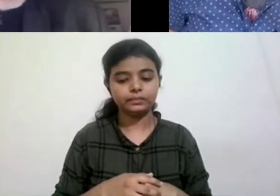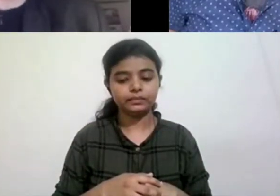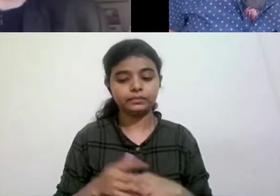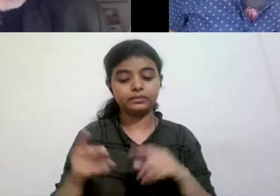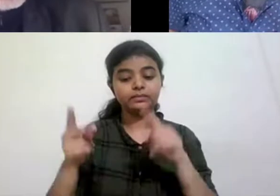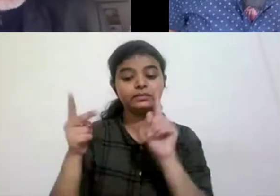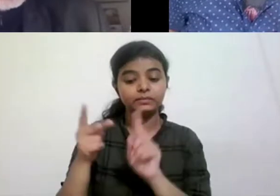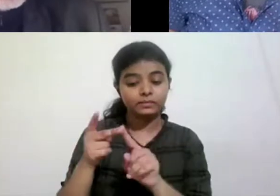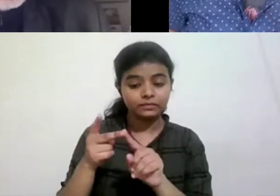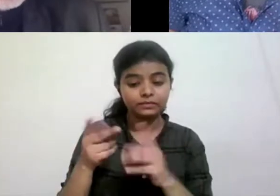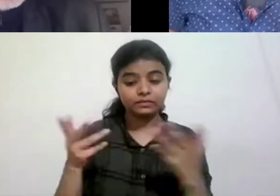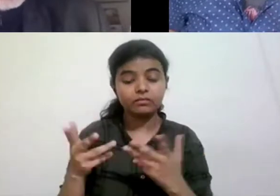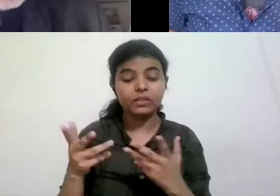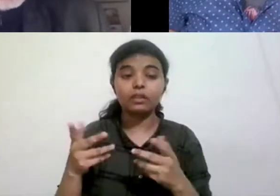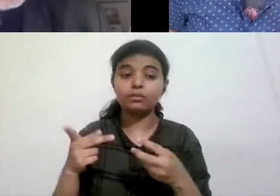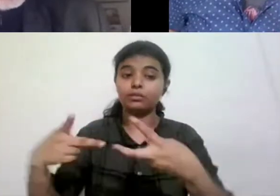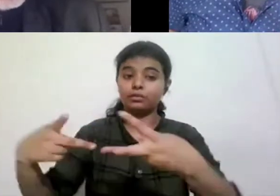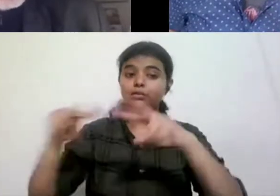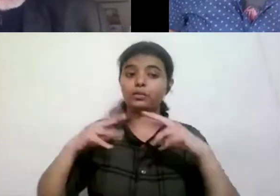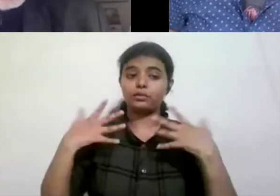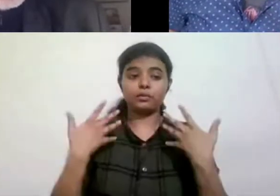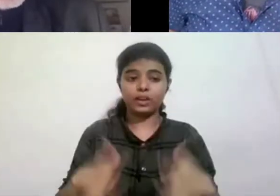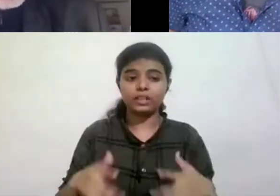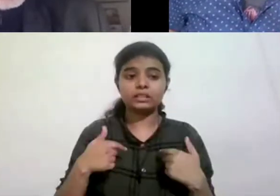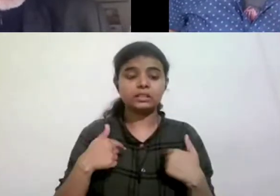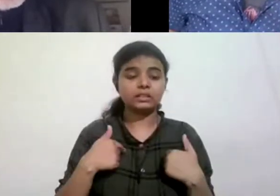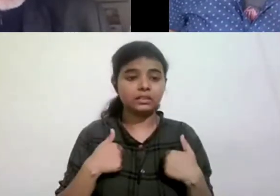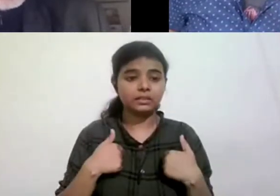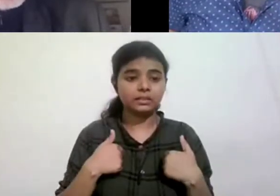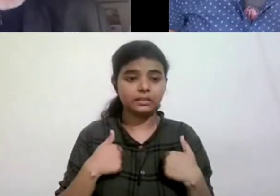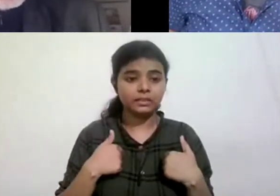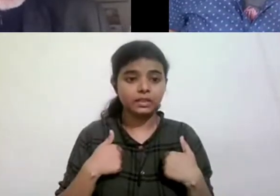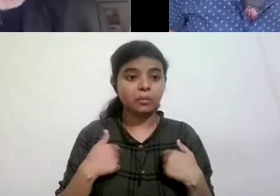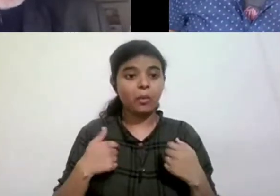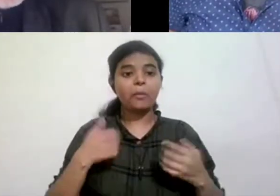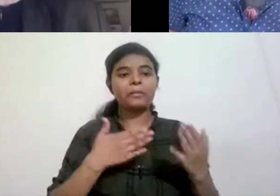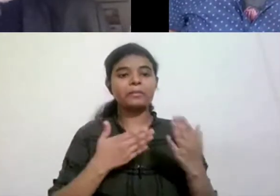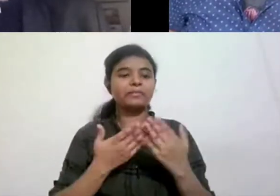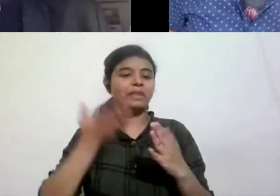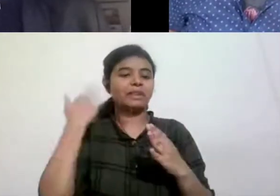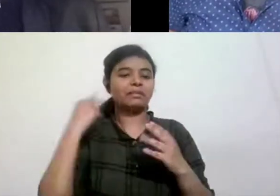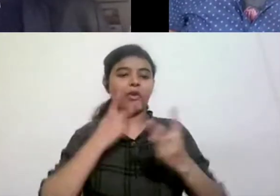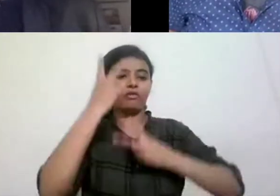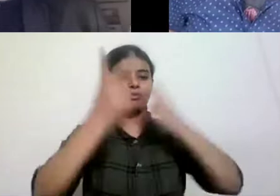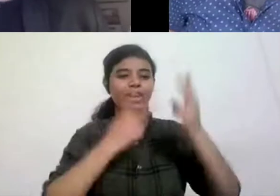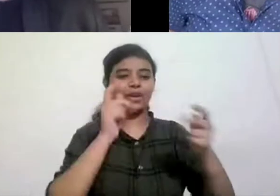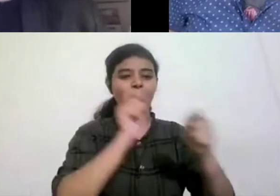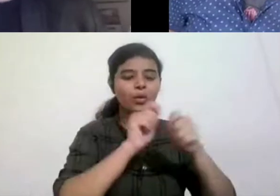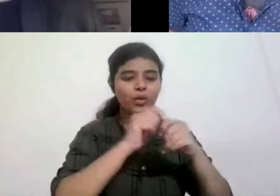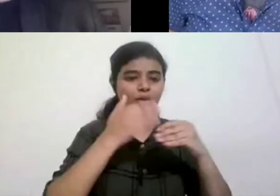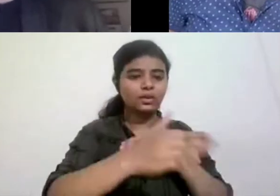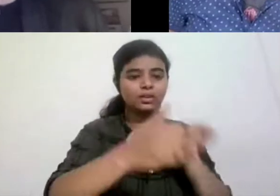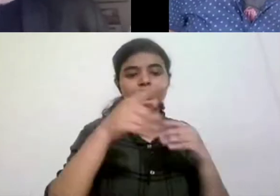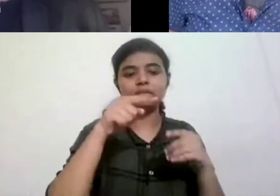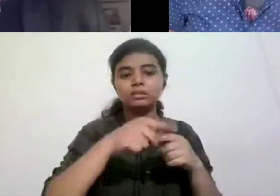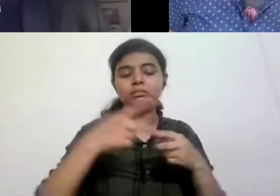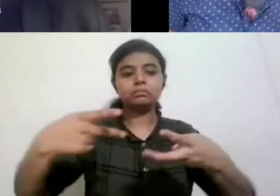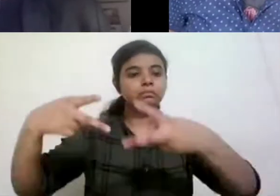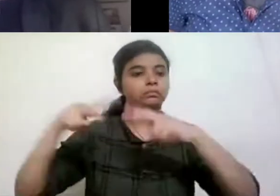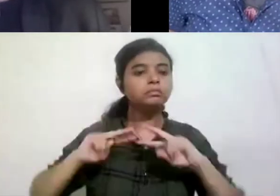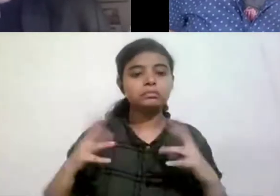responses I got during my field work, uh, like my respondent said